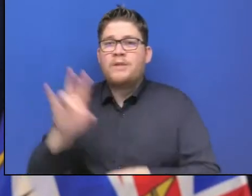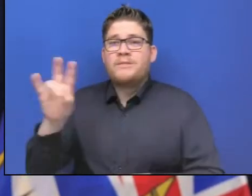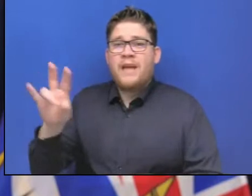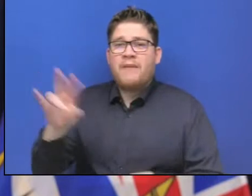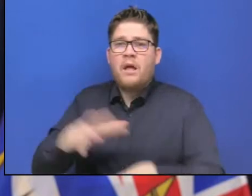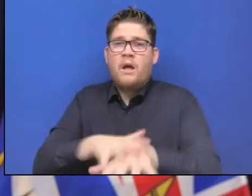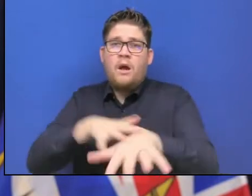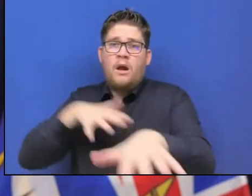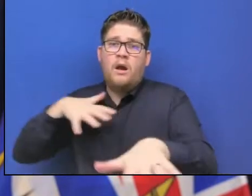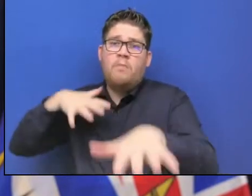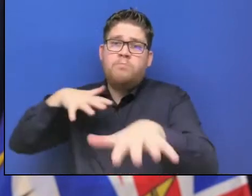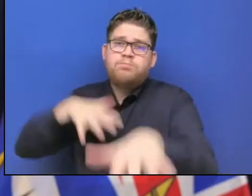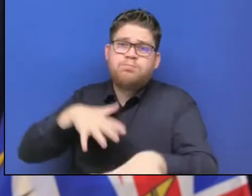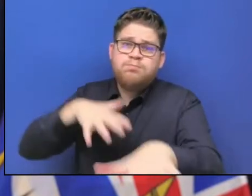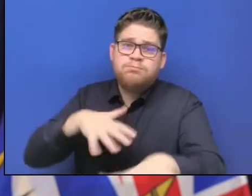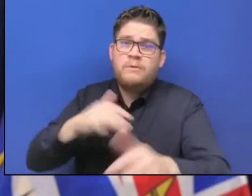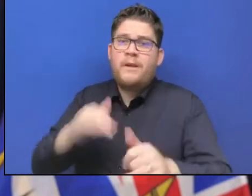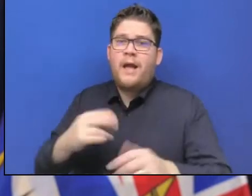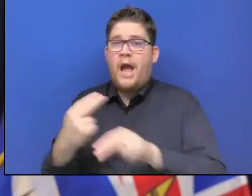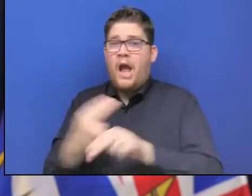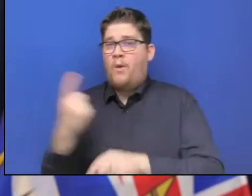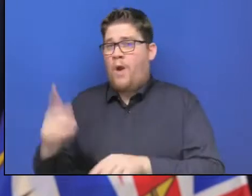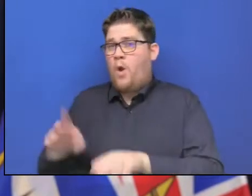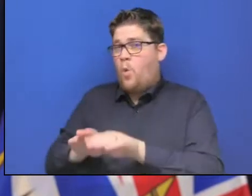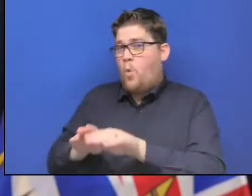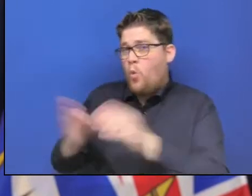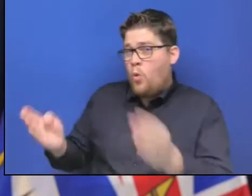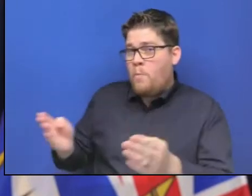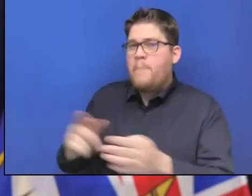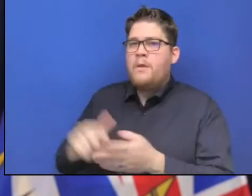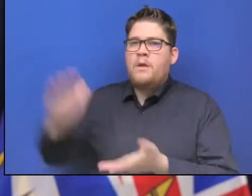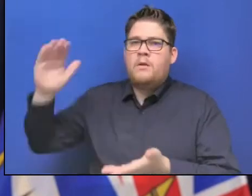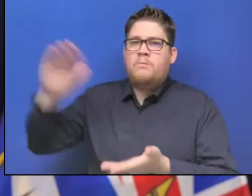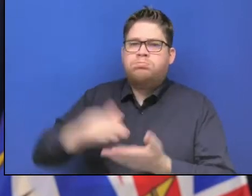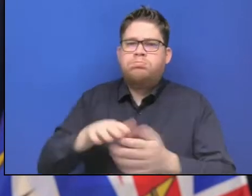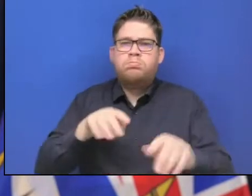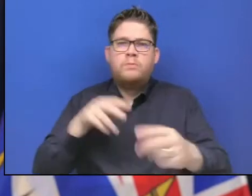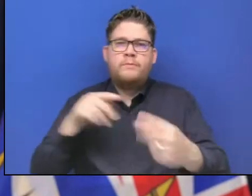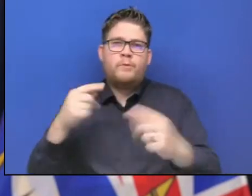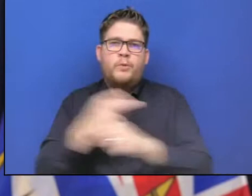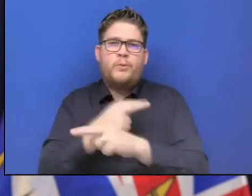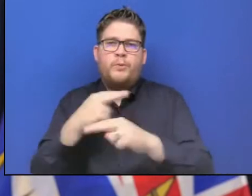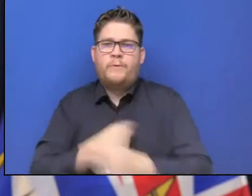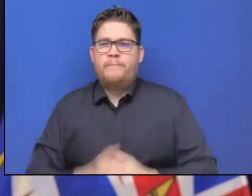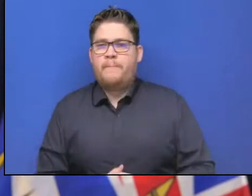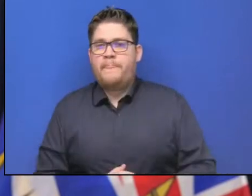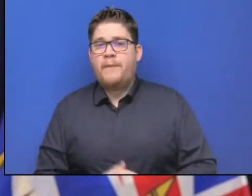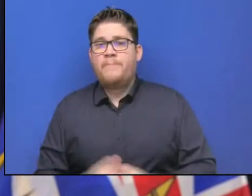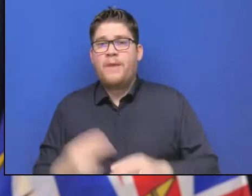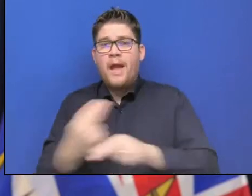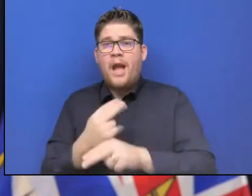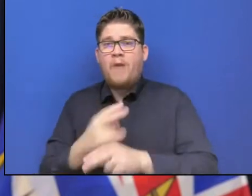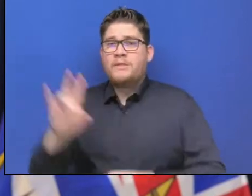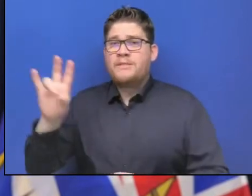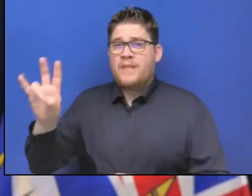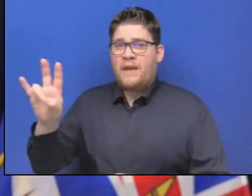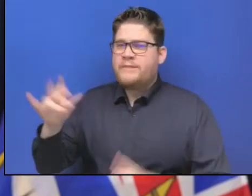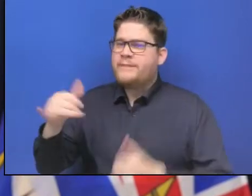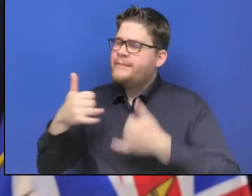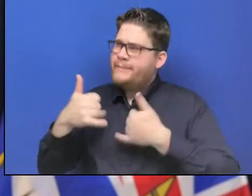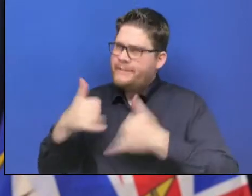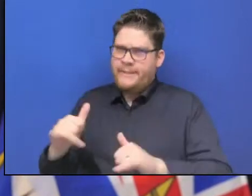on Highway 7 though. for the time being we will update later on that. But Highway 7 has been deemed essential for